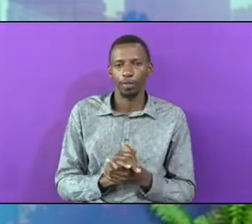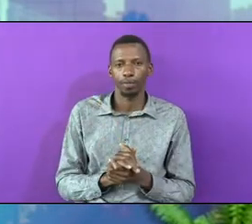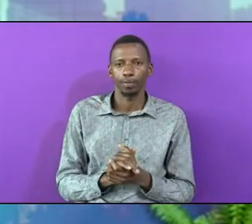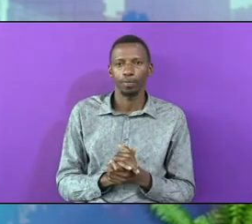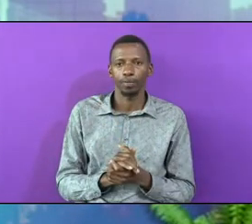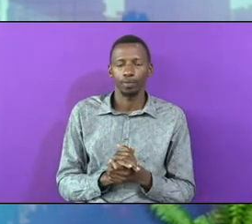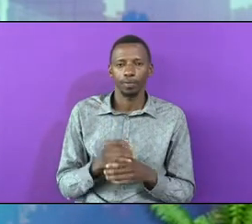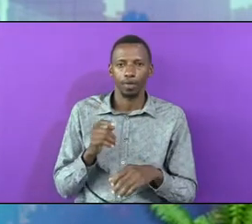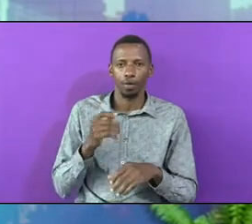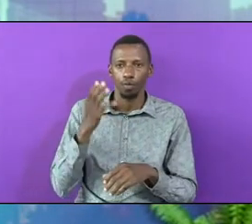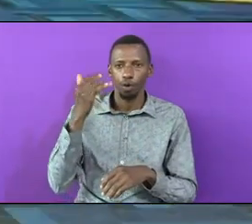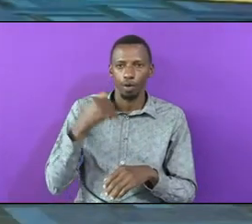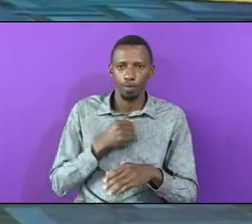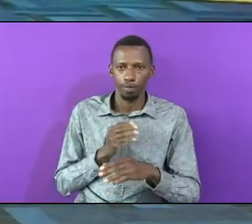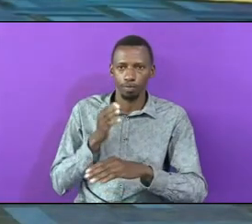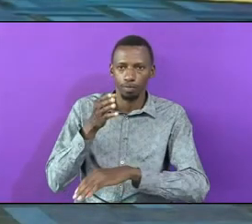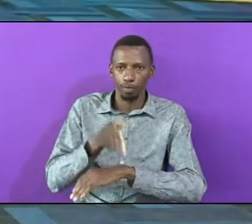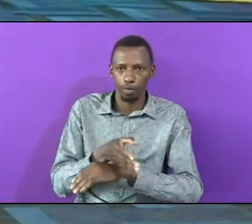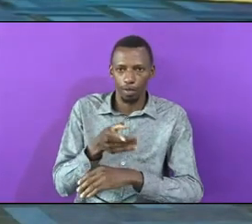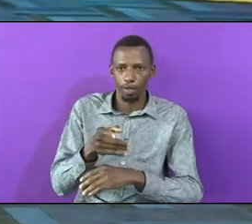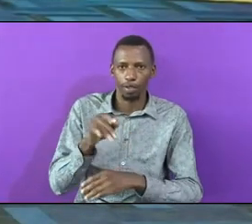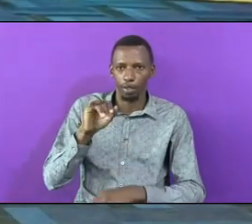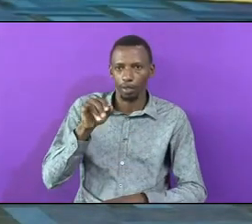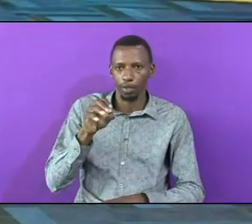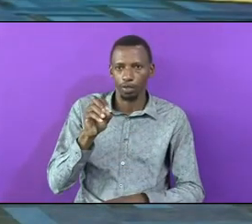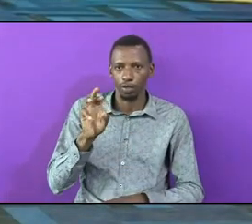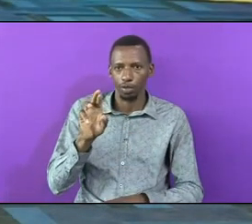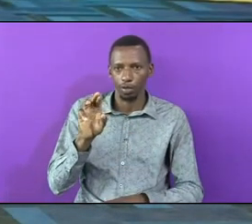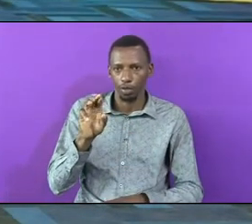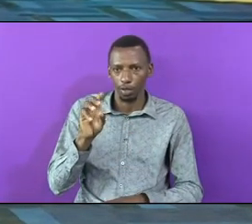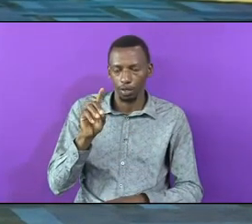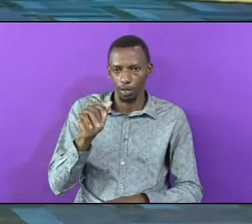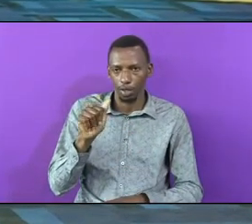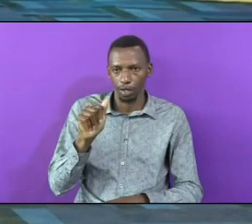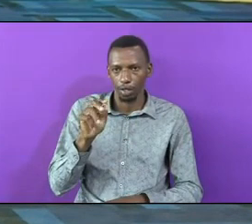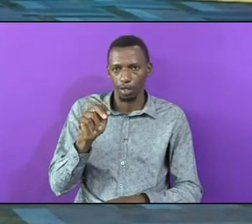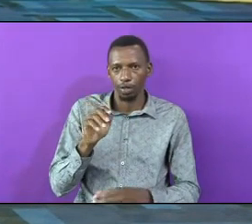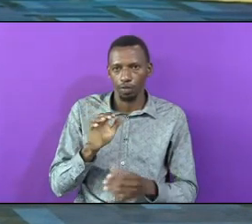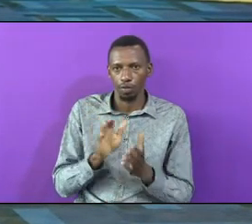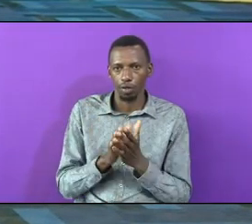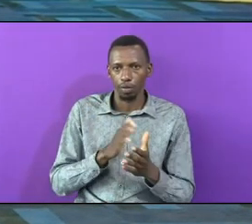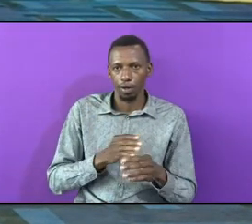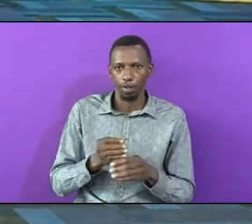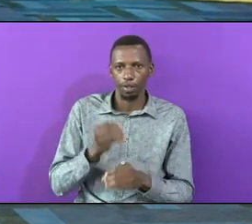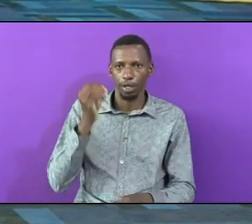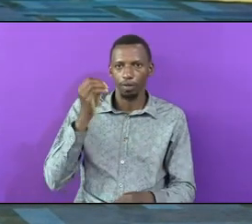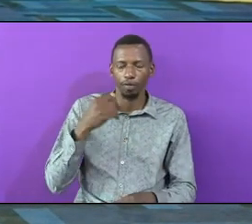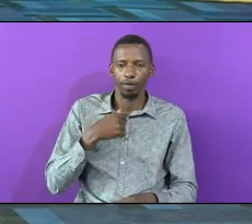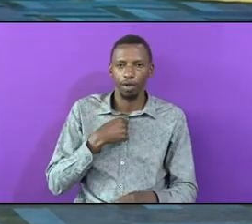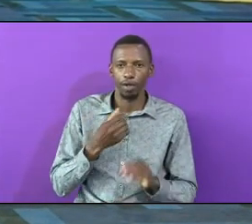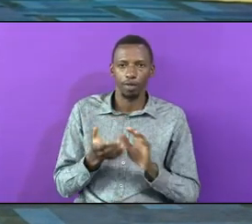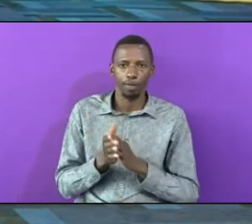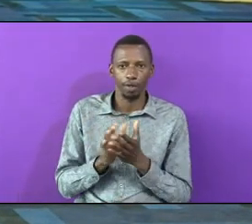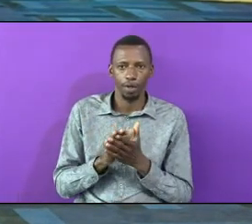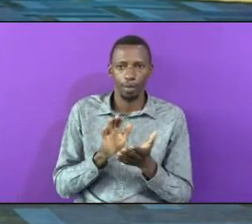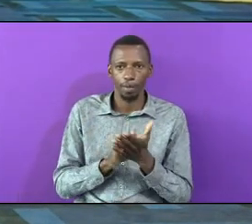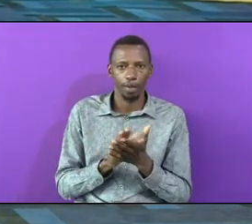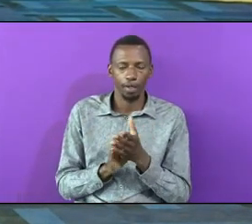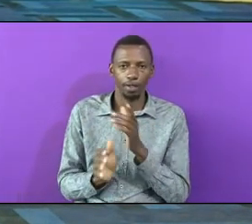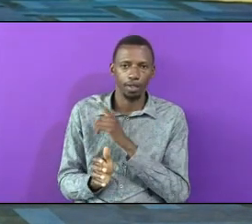This Jordan With My Staff And Now I Become Two Companies Praise The Lord